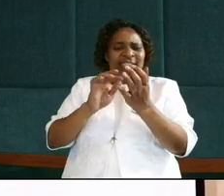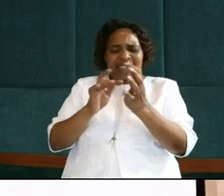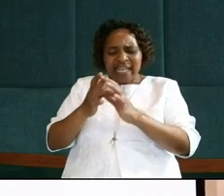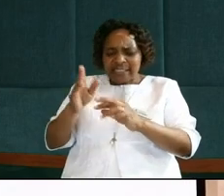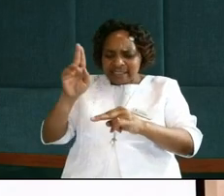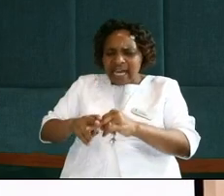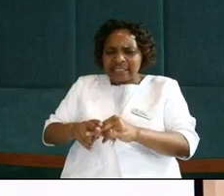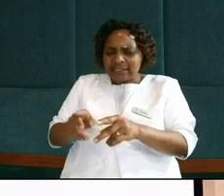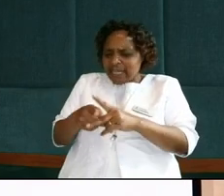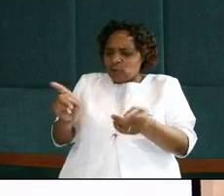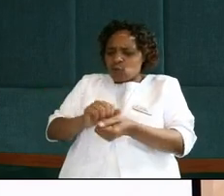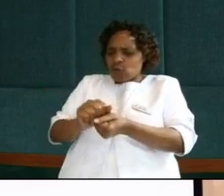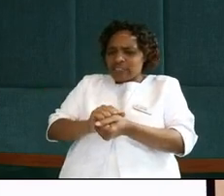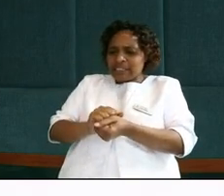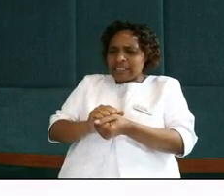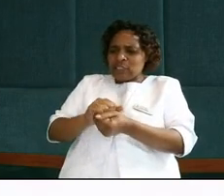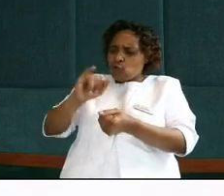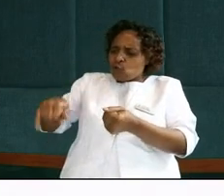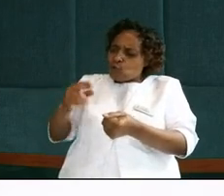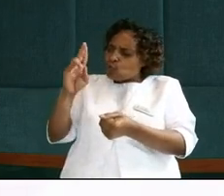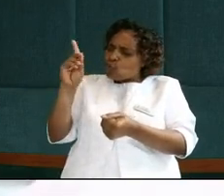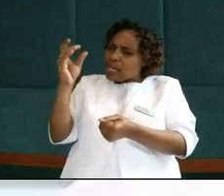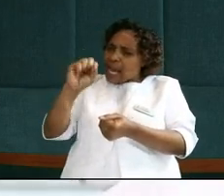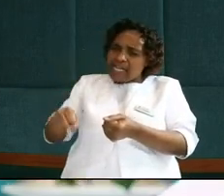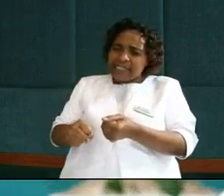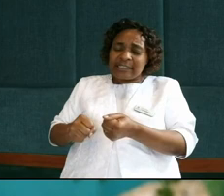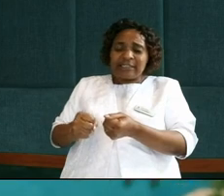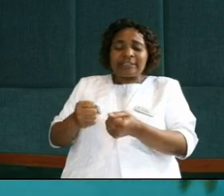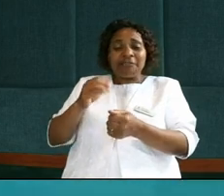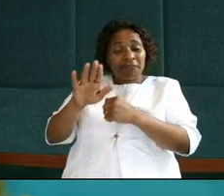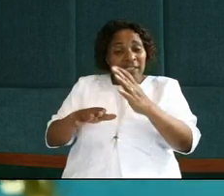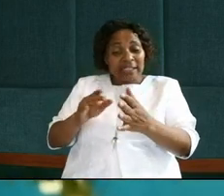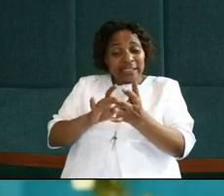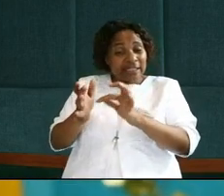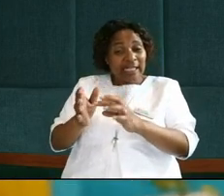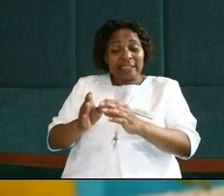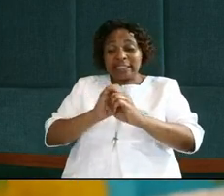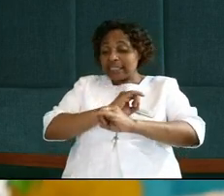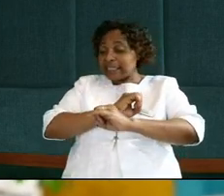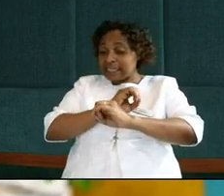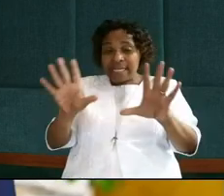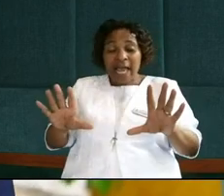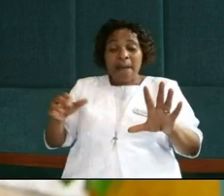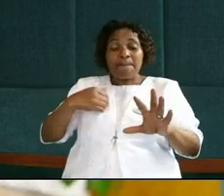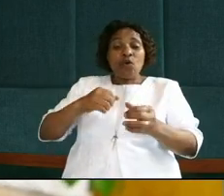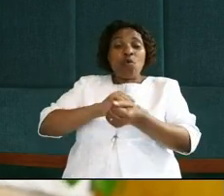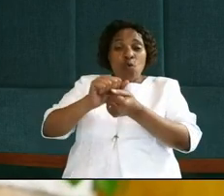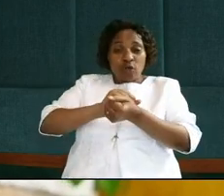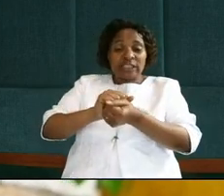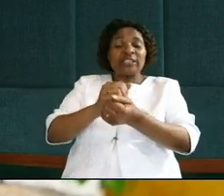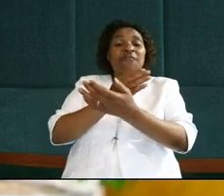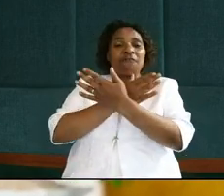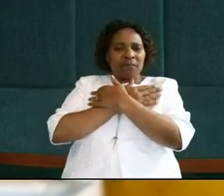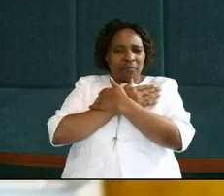start washing Judas' feet, Jesus is very clear, I am not washing my friend, I am washing my